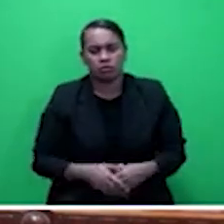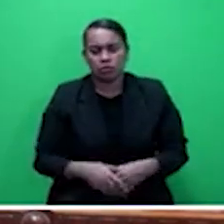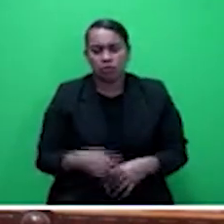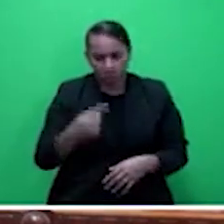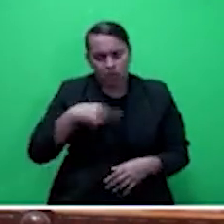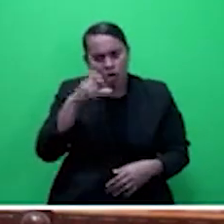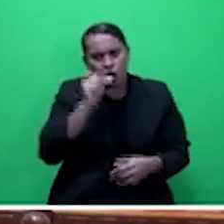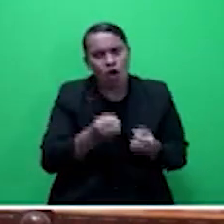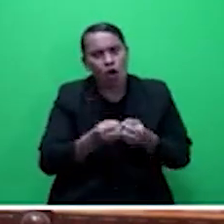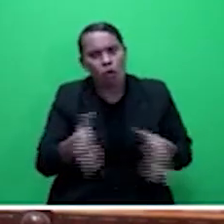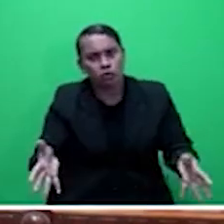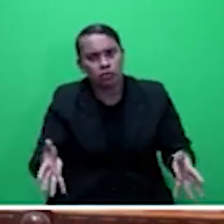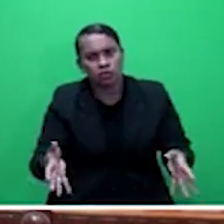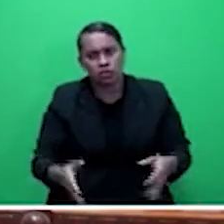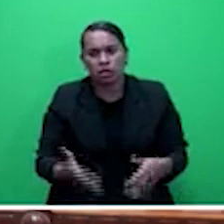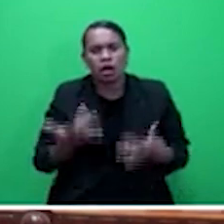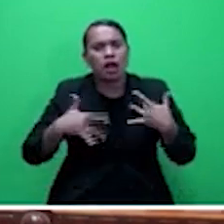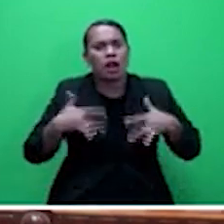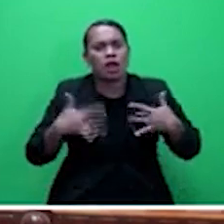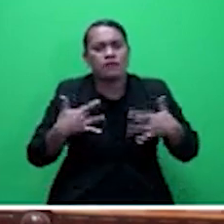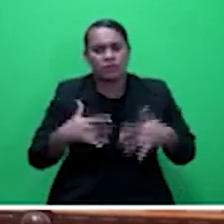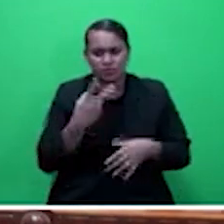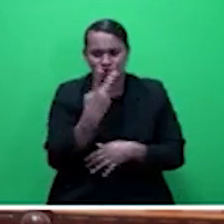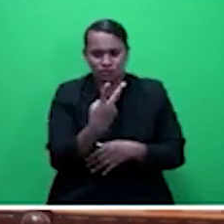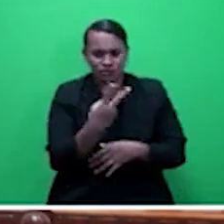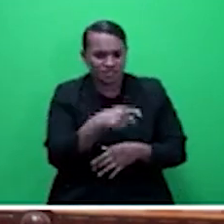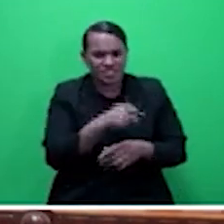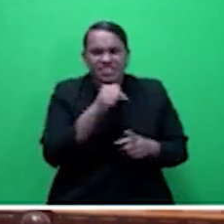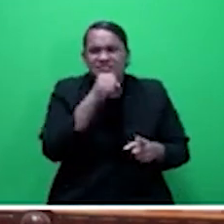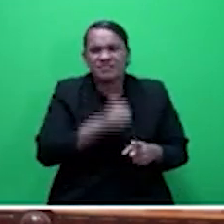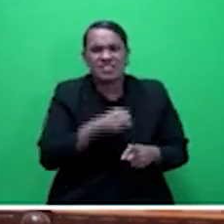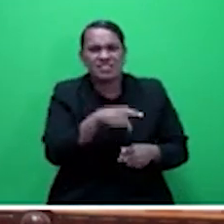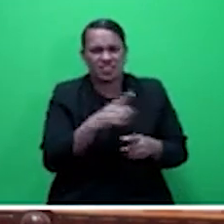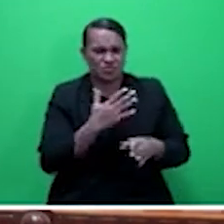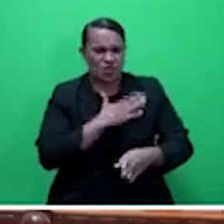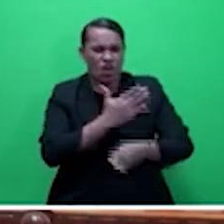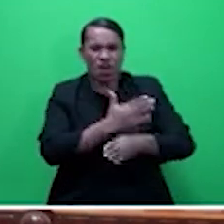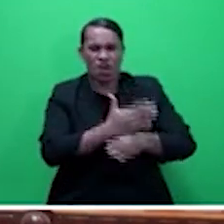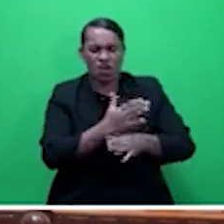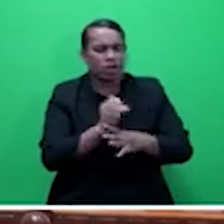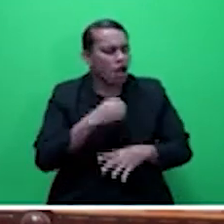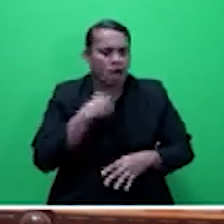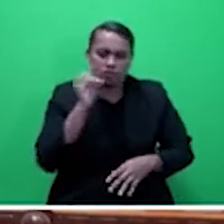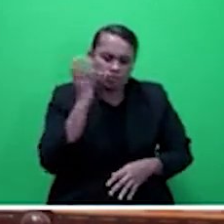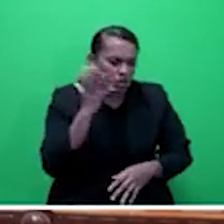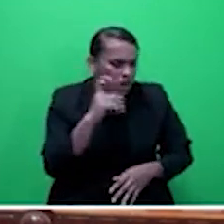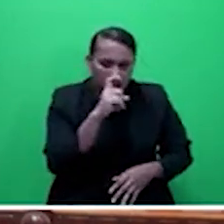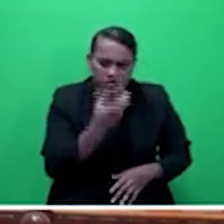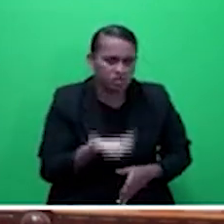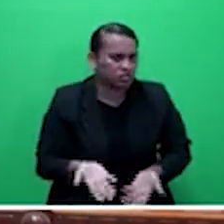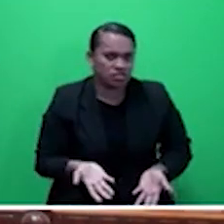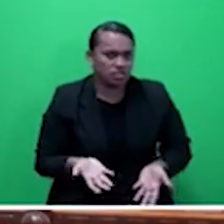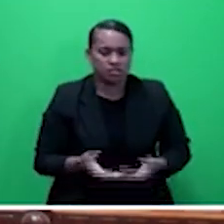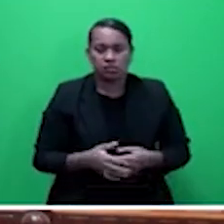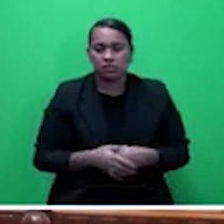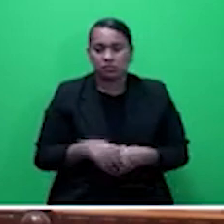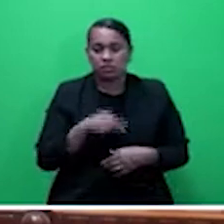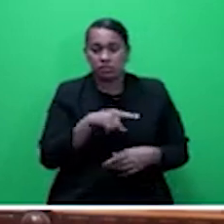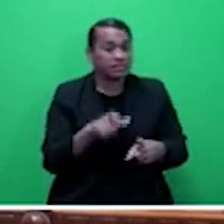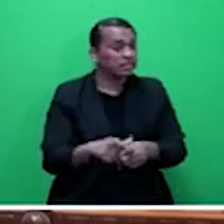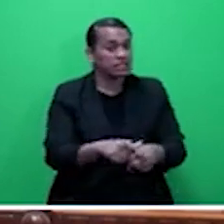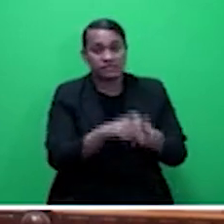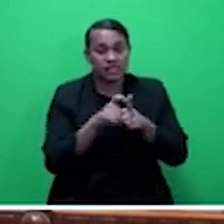vehicle. I could have lost the lives of two of my guys on the road. So I had to say, I'm sorry. I can do it. It was a very difficult decision.